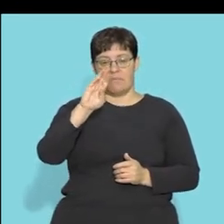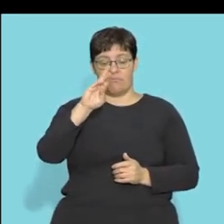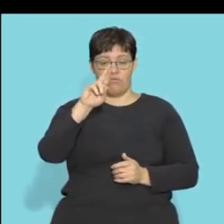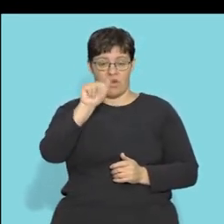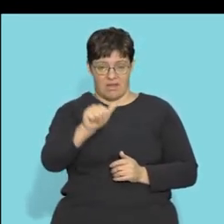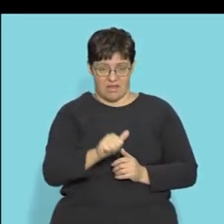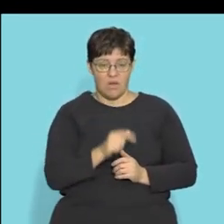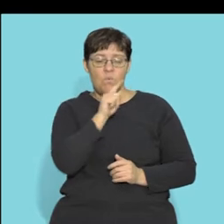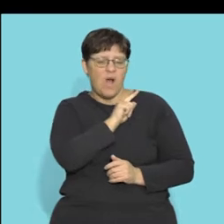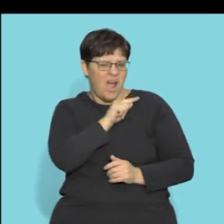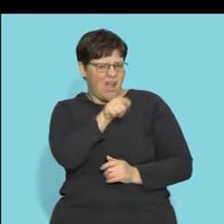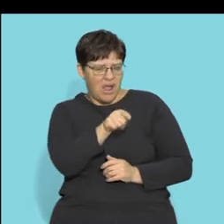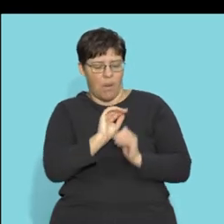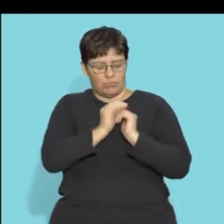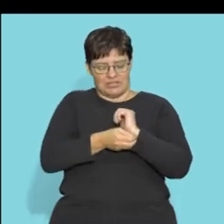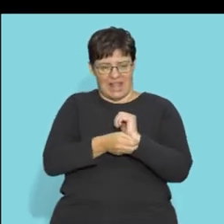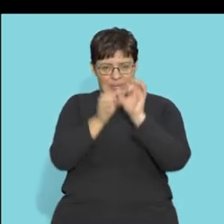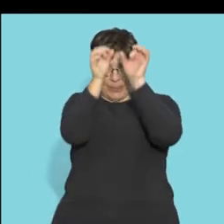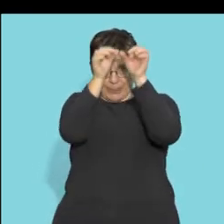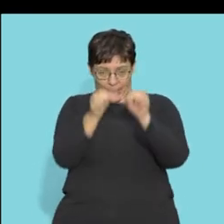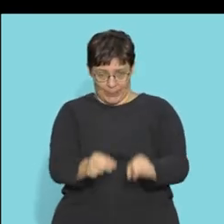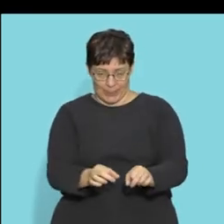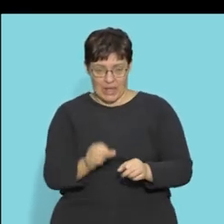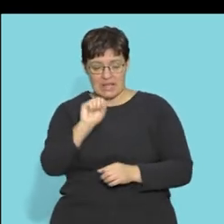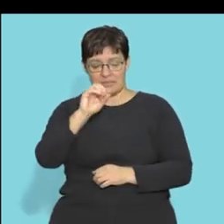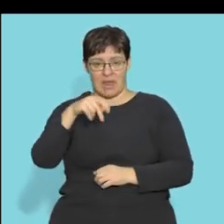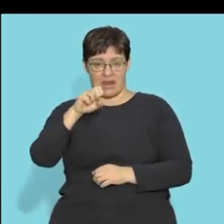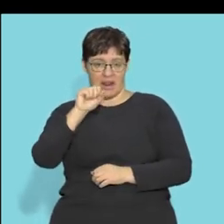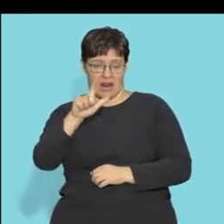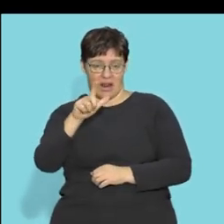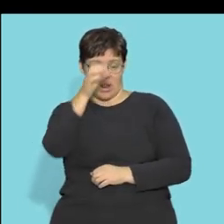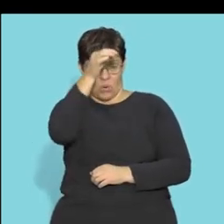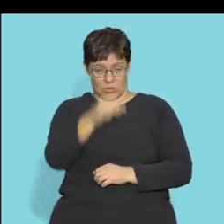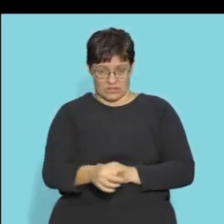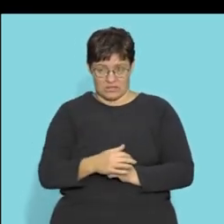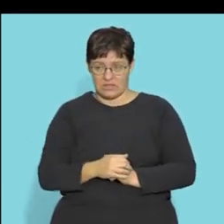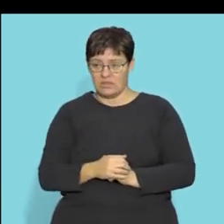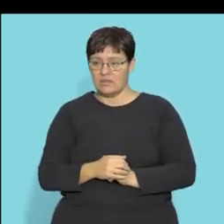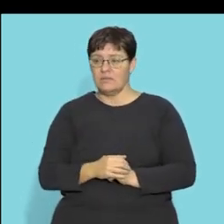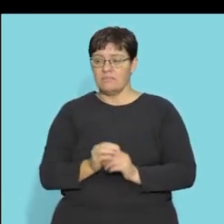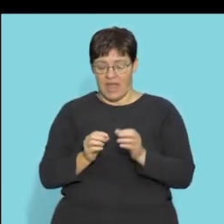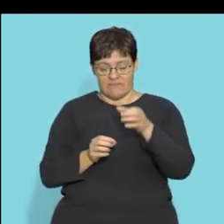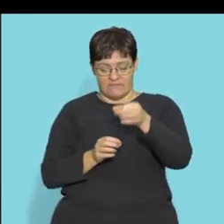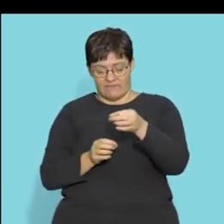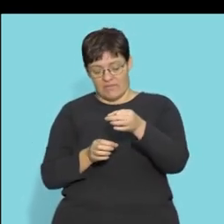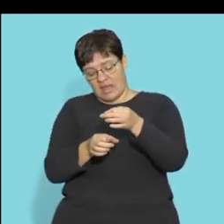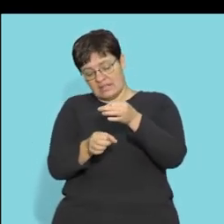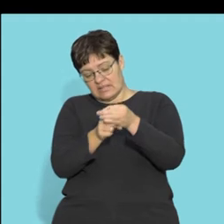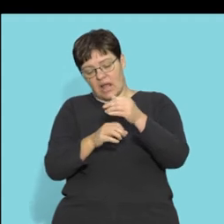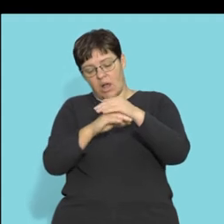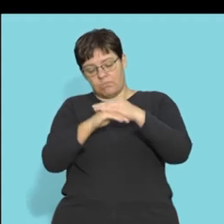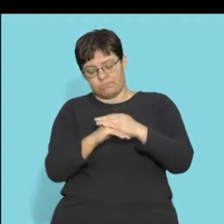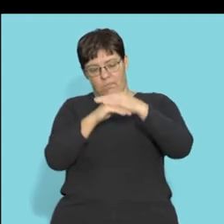The vertebra. They are bony. They are there for protection. And in between these bony things, there are intervertebral discs.